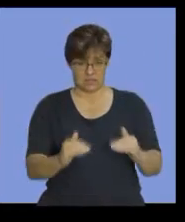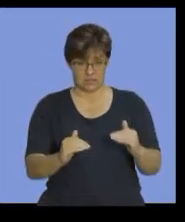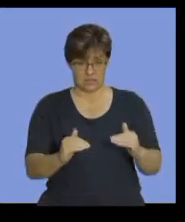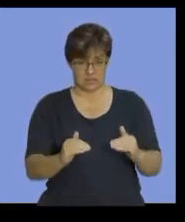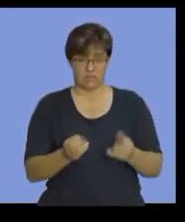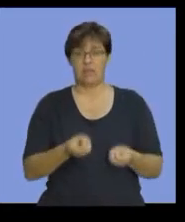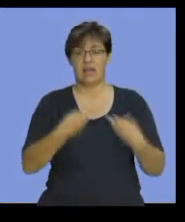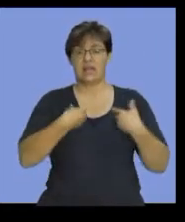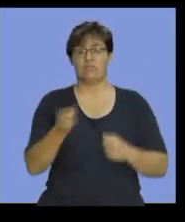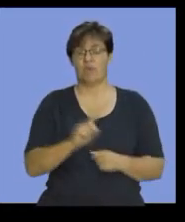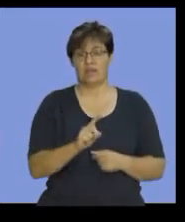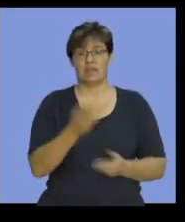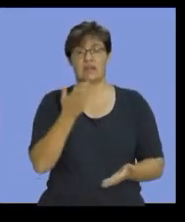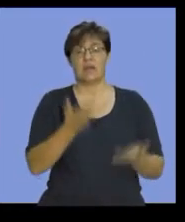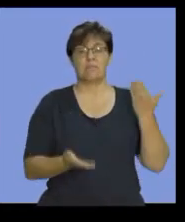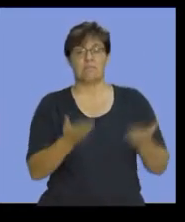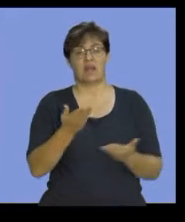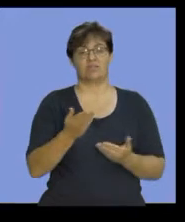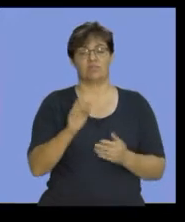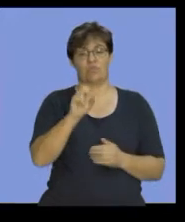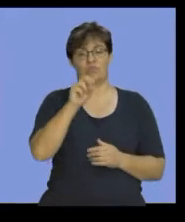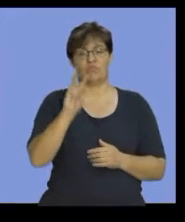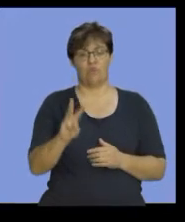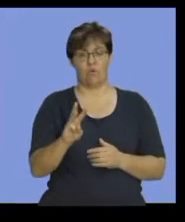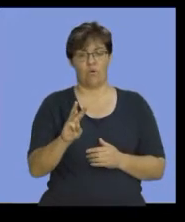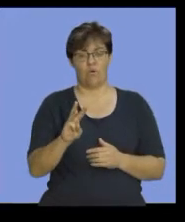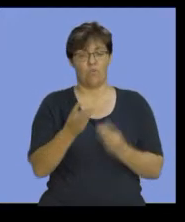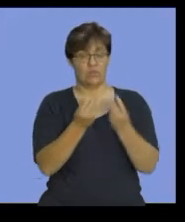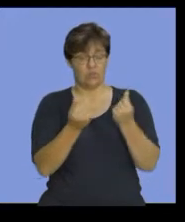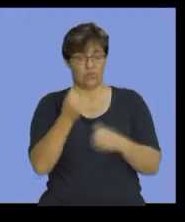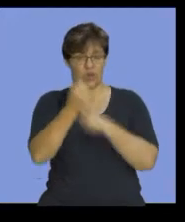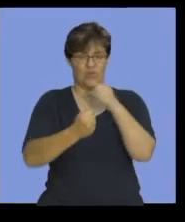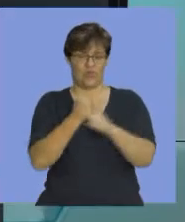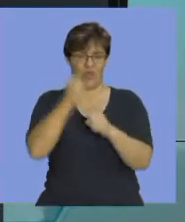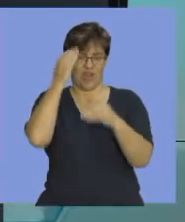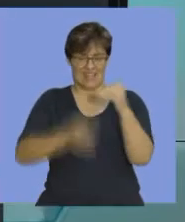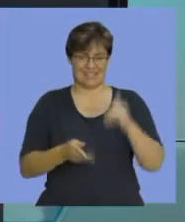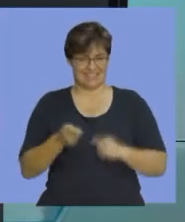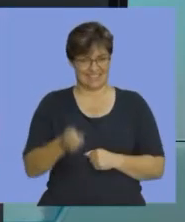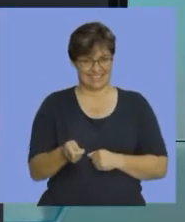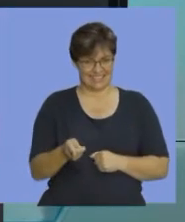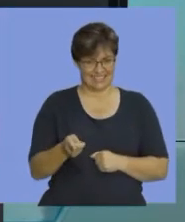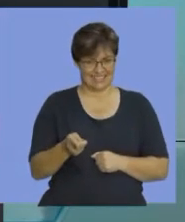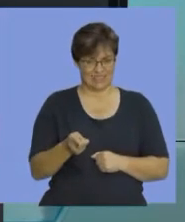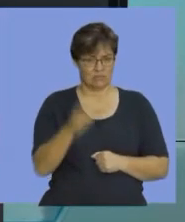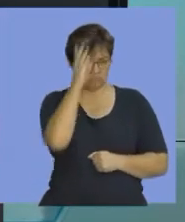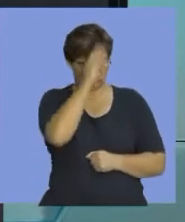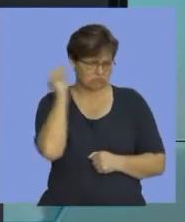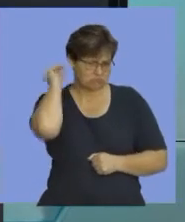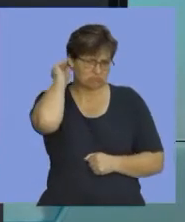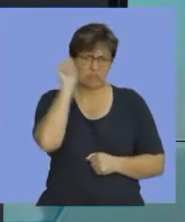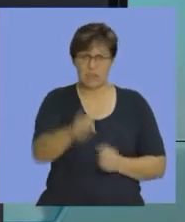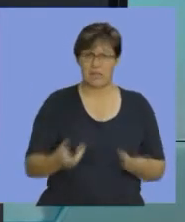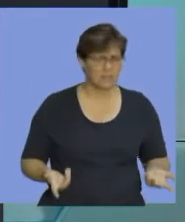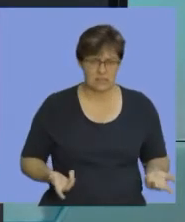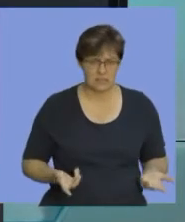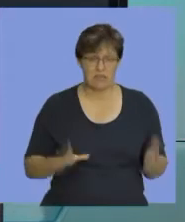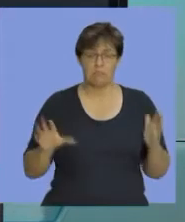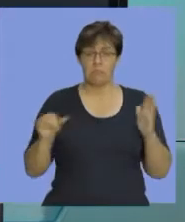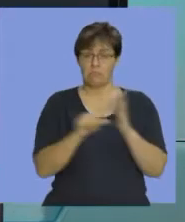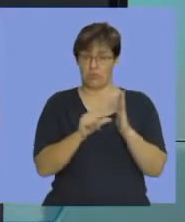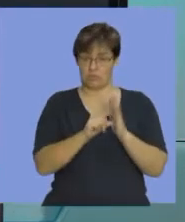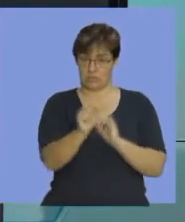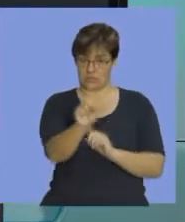give you the balance of raw materials at the end of the year. So, what is it that you need to take note of? Very, very important.